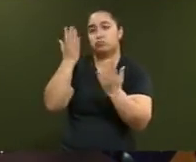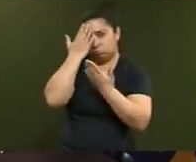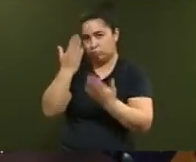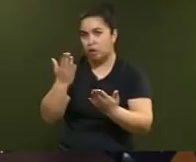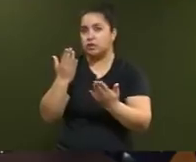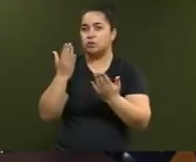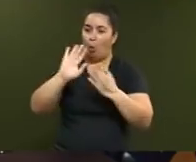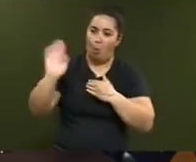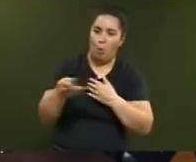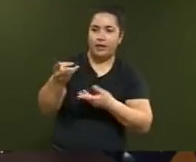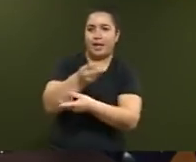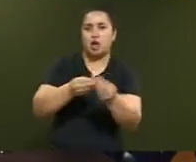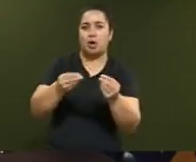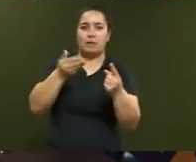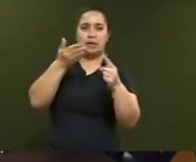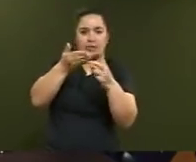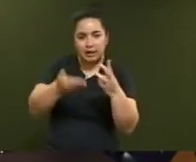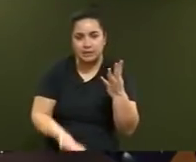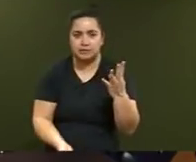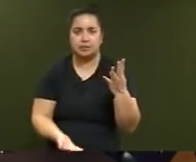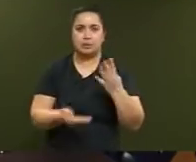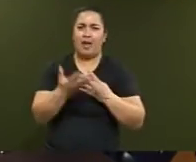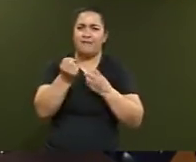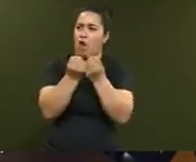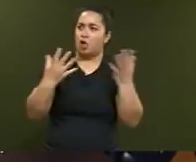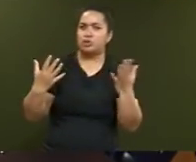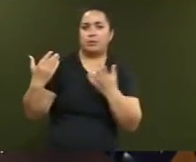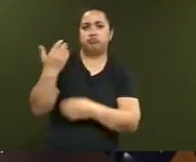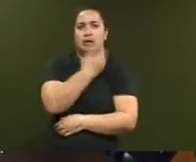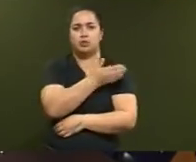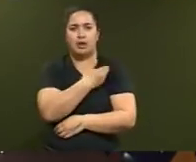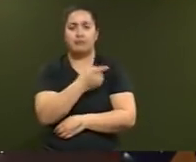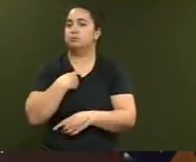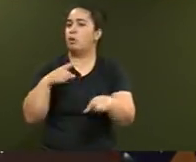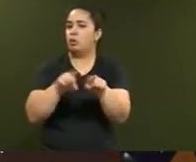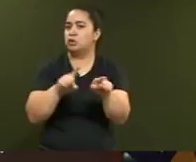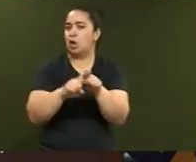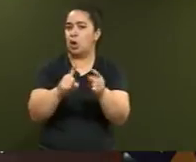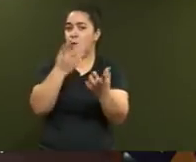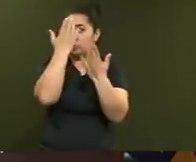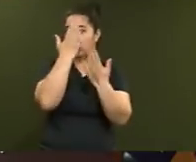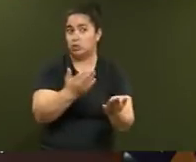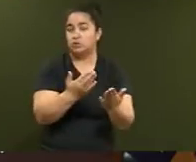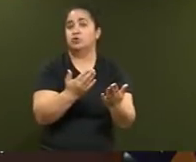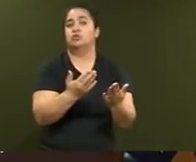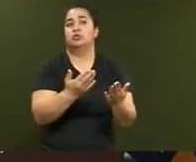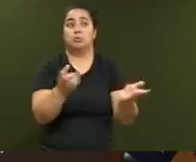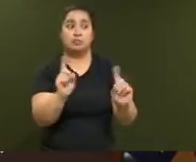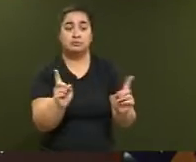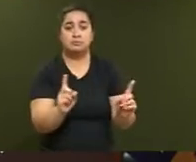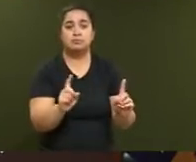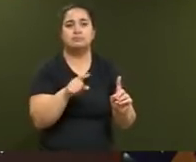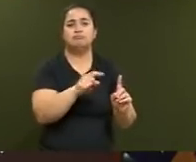indicator that tells us we have a lot to be proud of and I also acknowledge I also acknowledge I also acknowledge